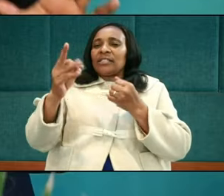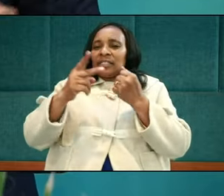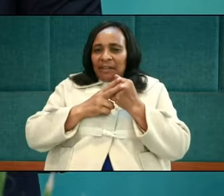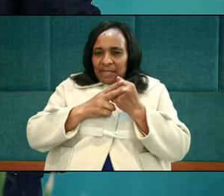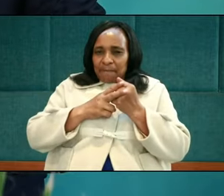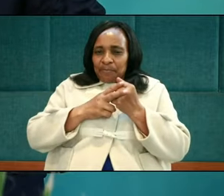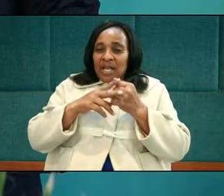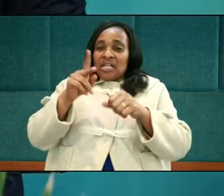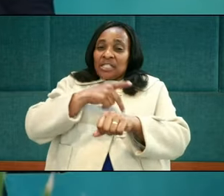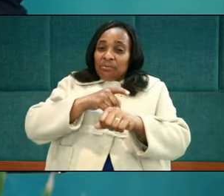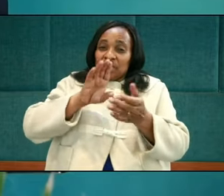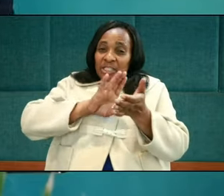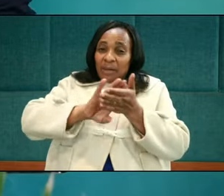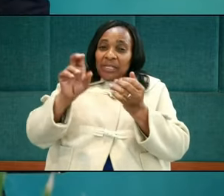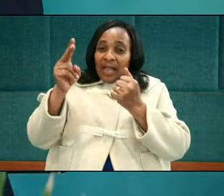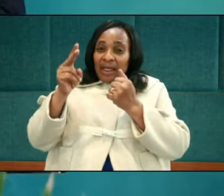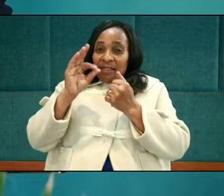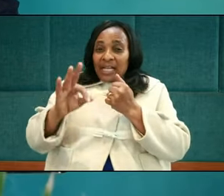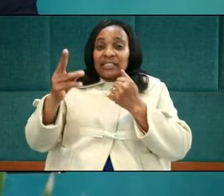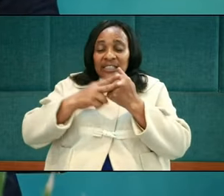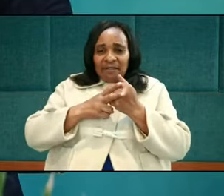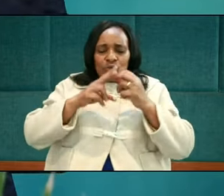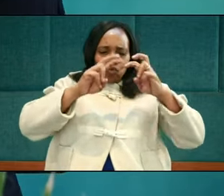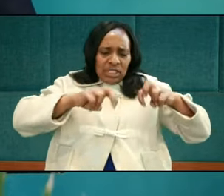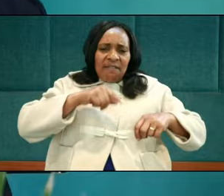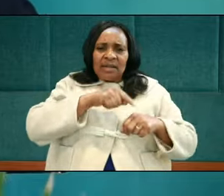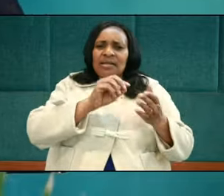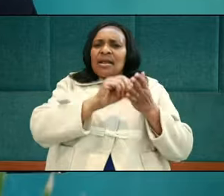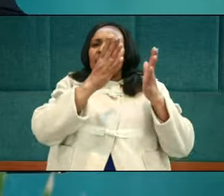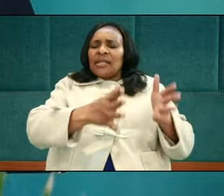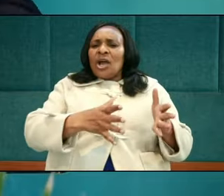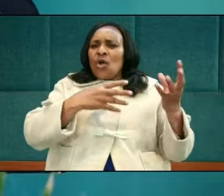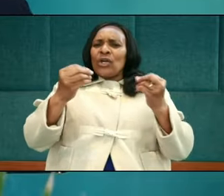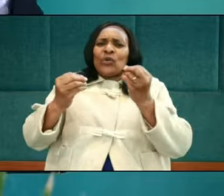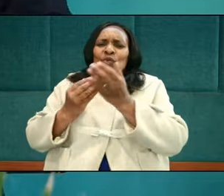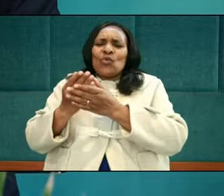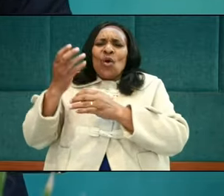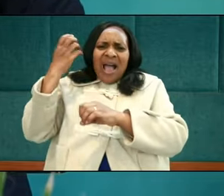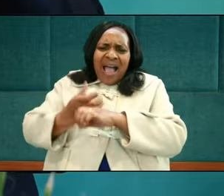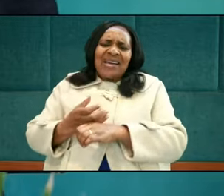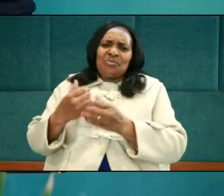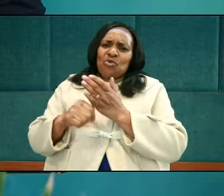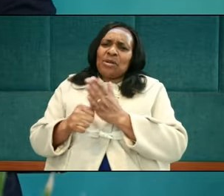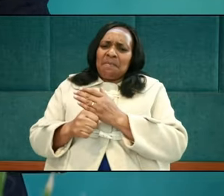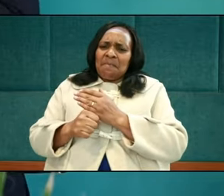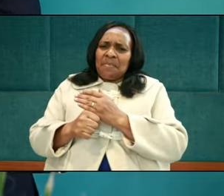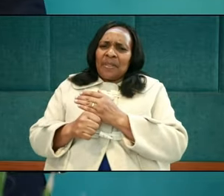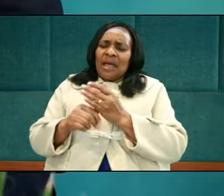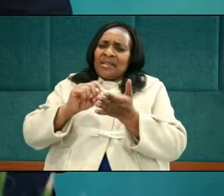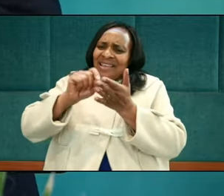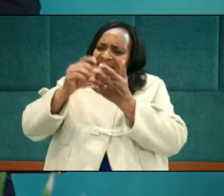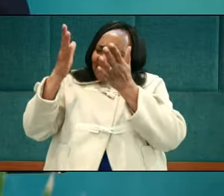read Psalm 37, you discover that the writer was going through a great deal of trouble. The writer